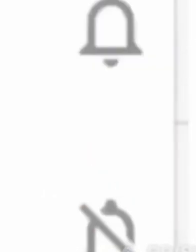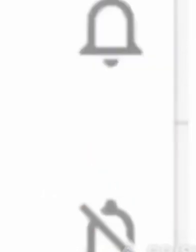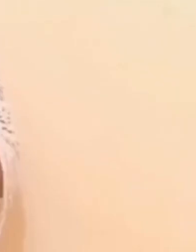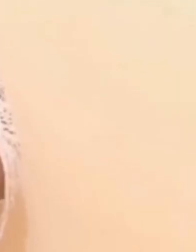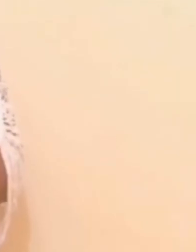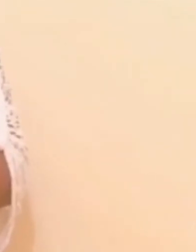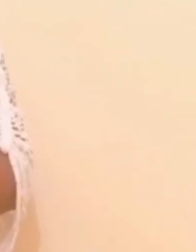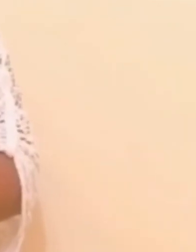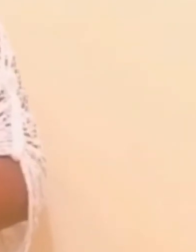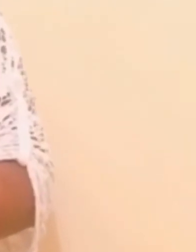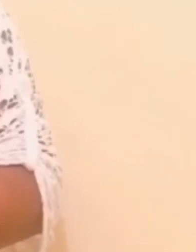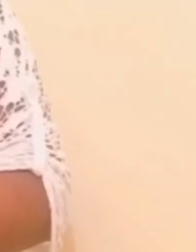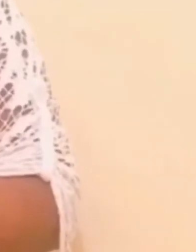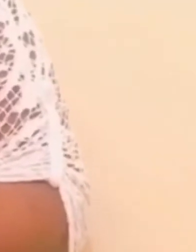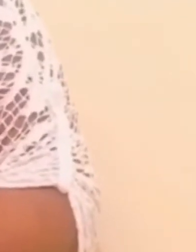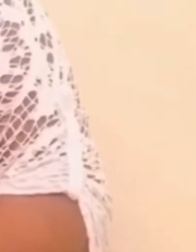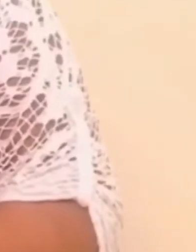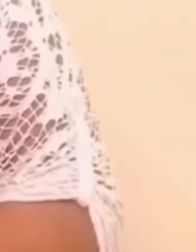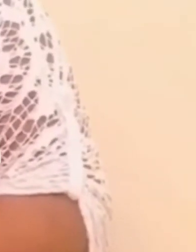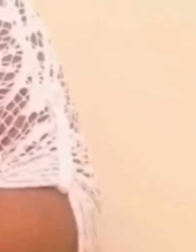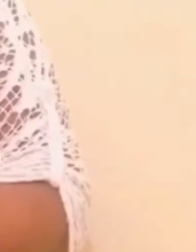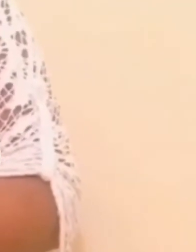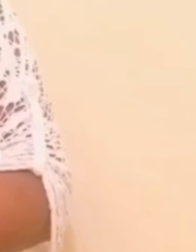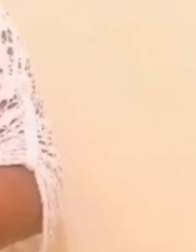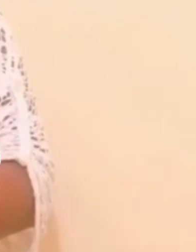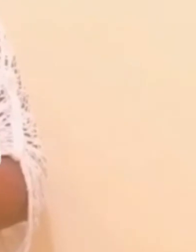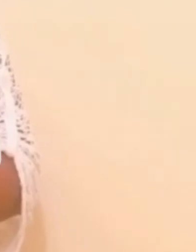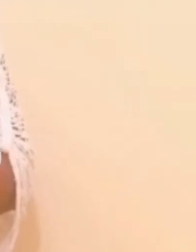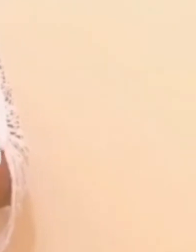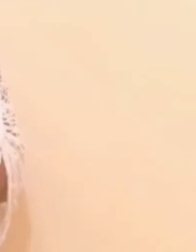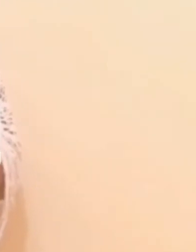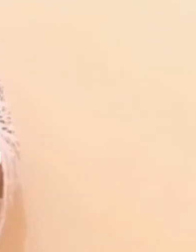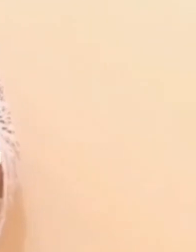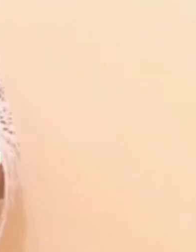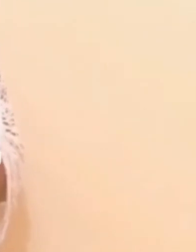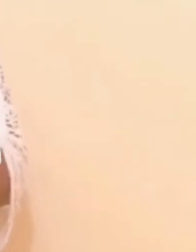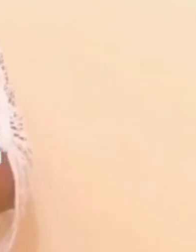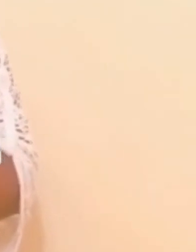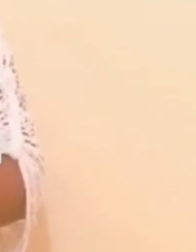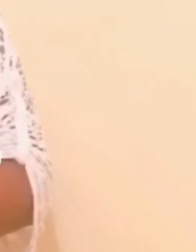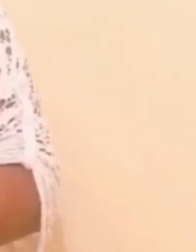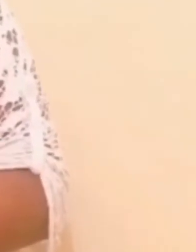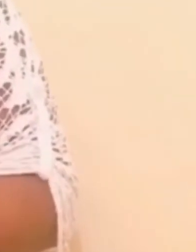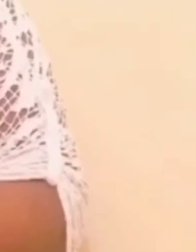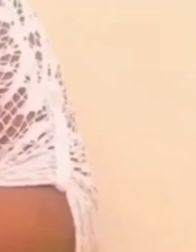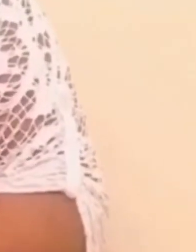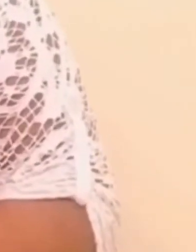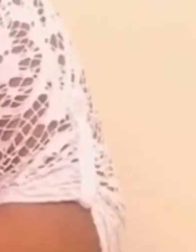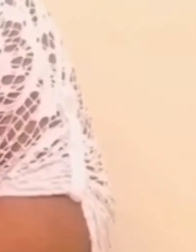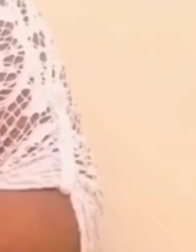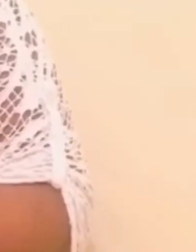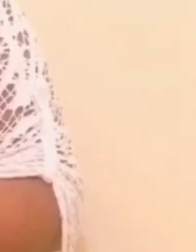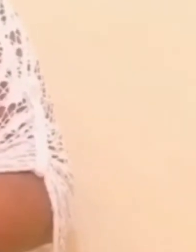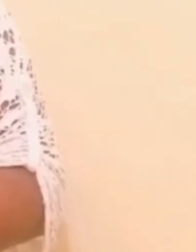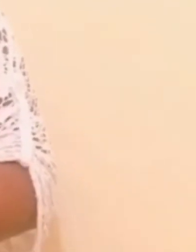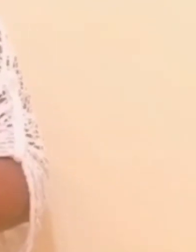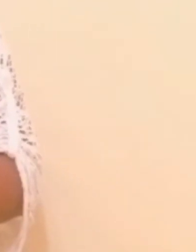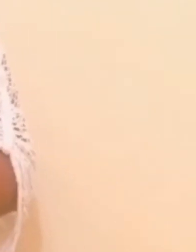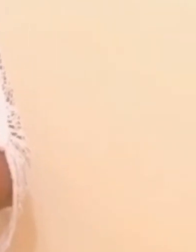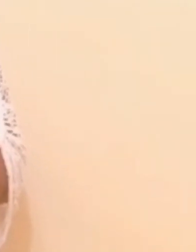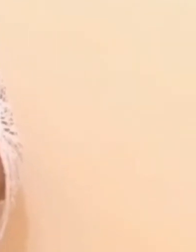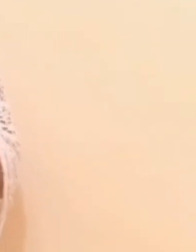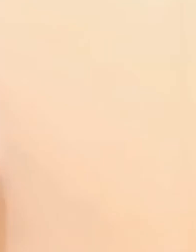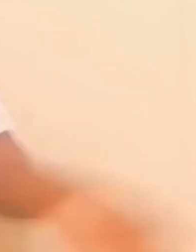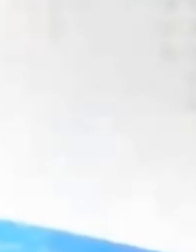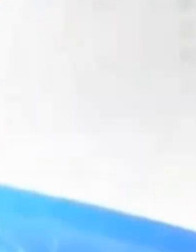bless you. I will have time the notification so see your little buddies. because possont much And they live happily on